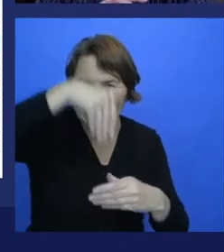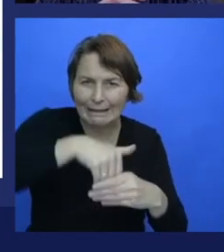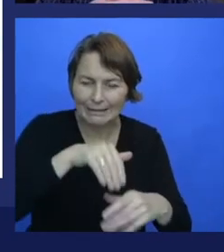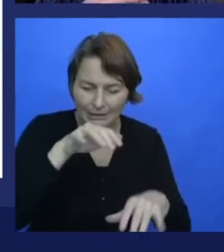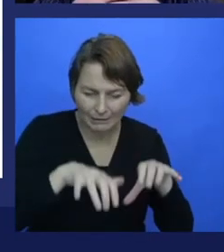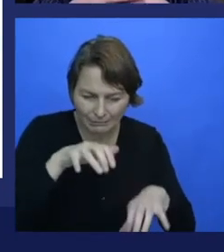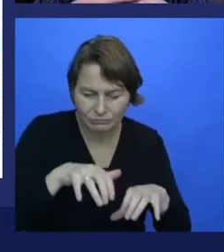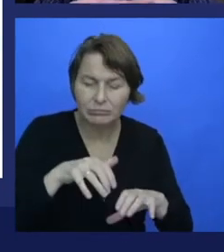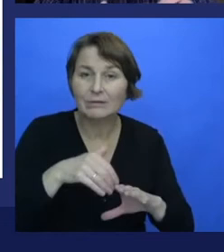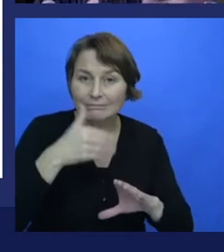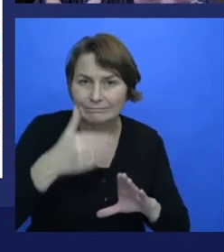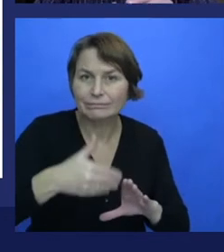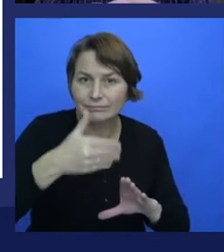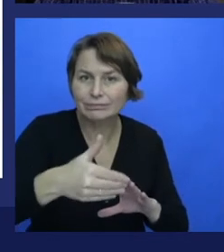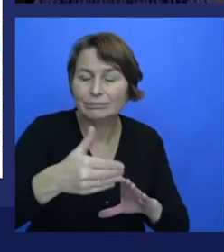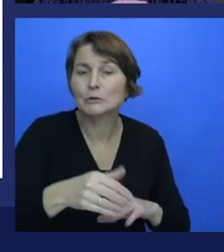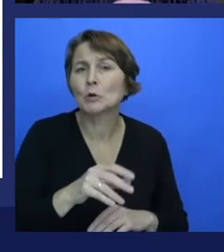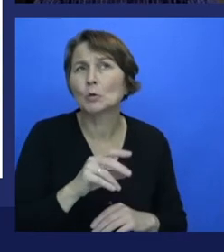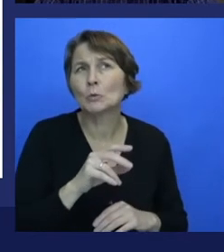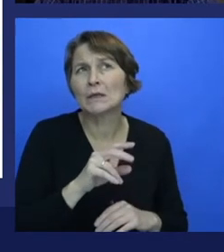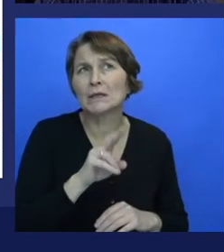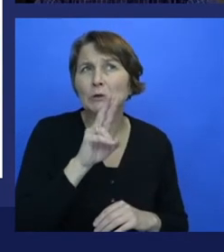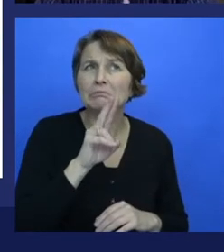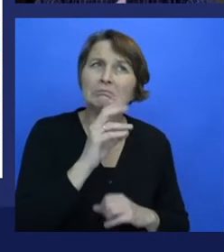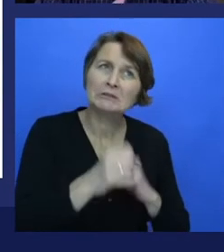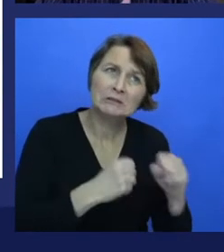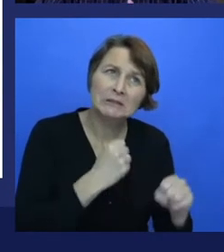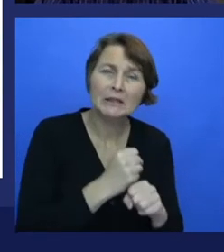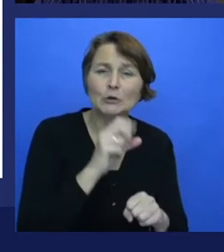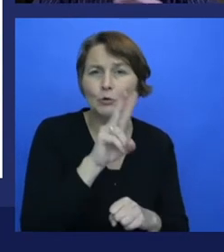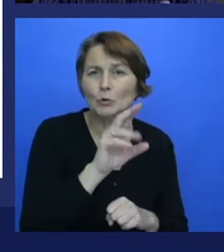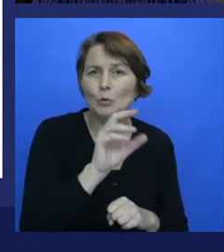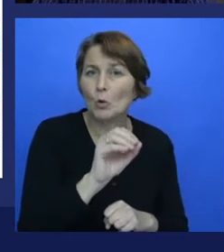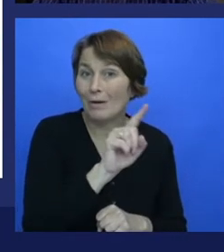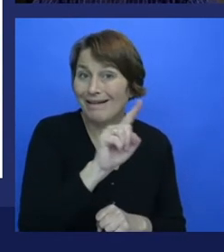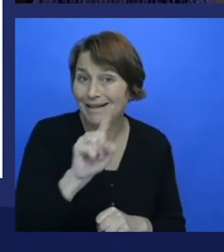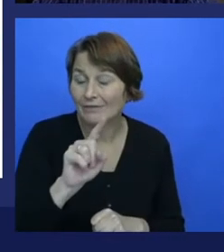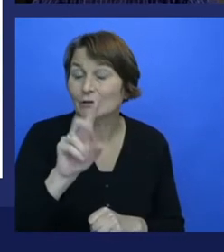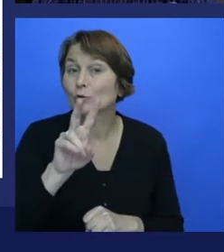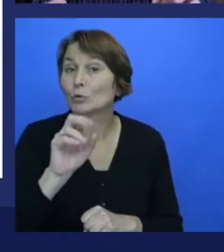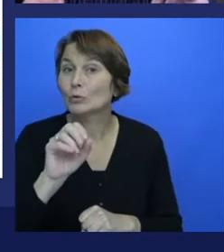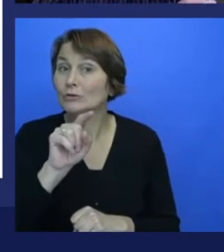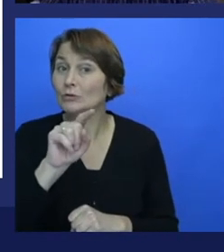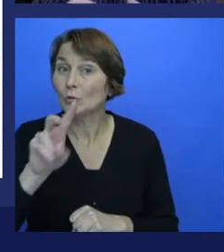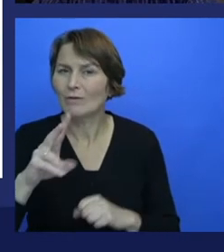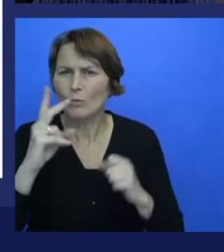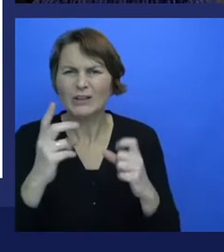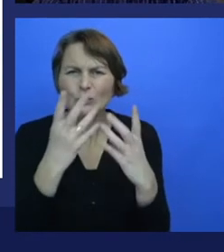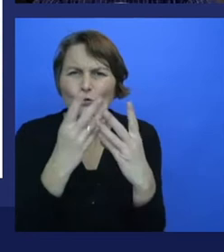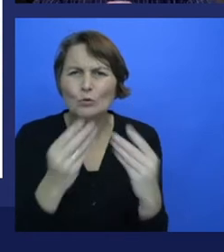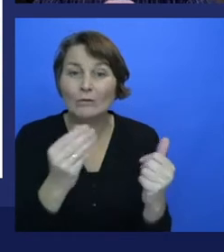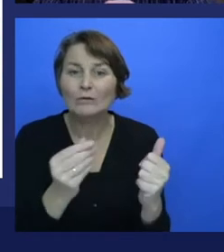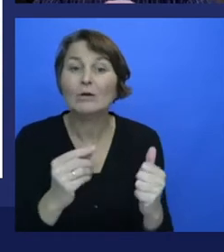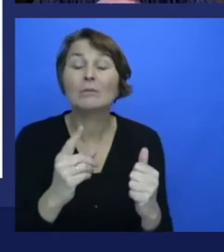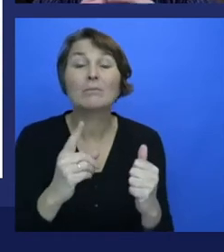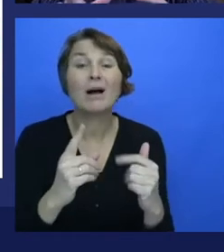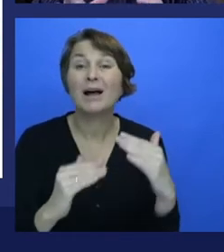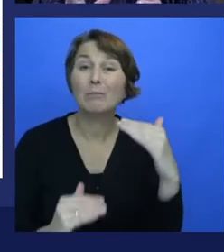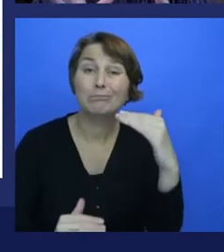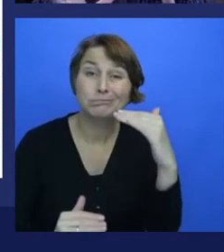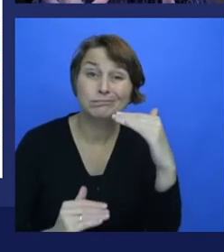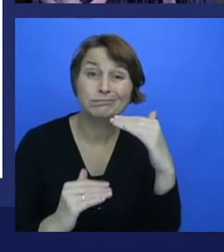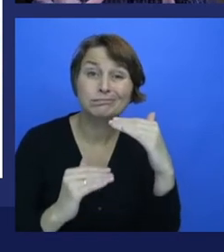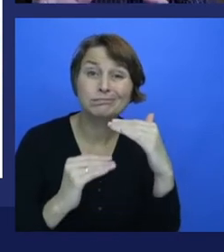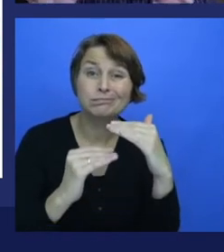2010, 2011, virtually all of the software were decision tree solutions. And the best they ever did was 74% recognition accuracy.